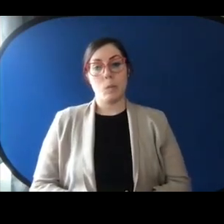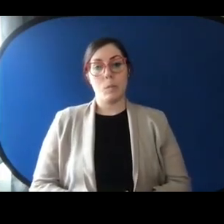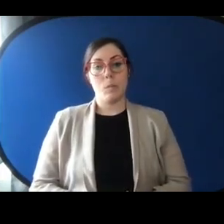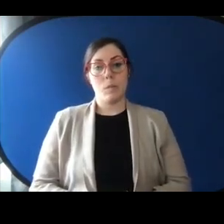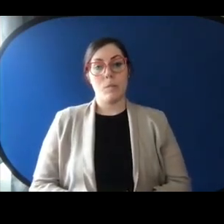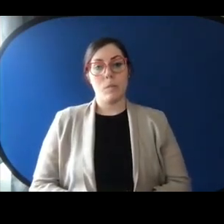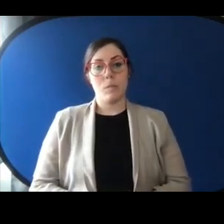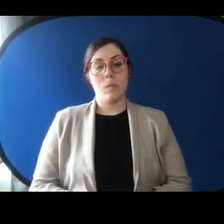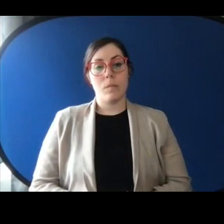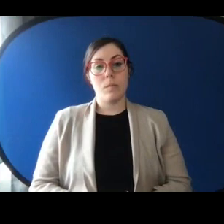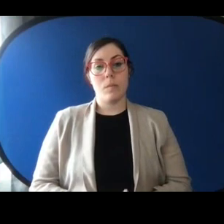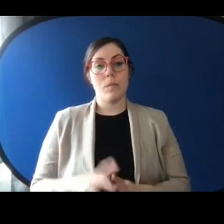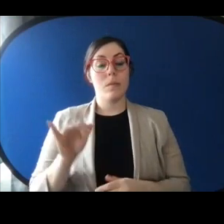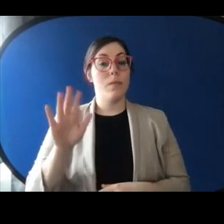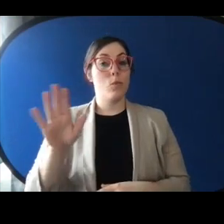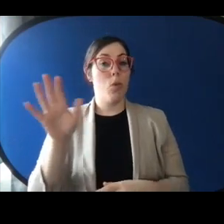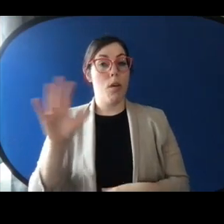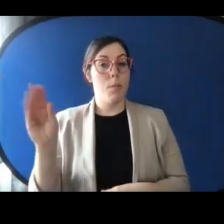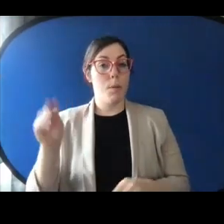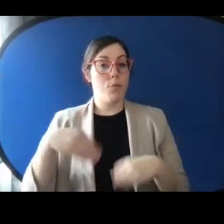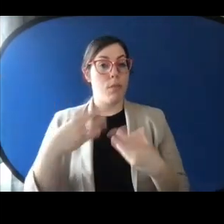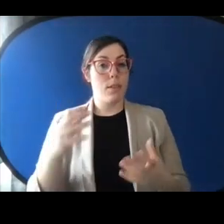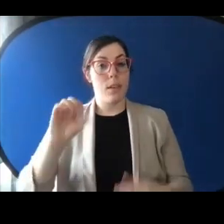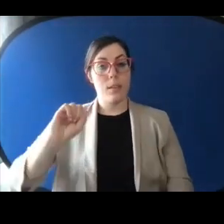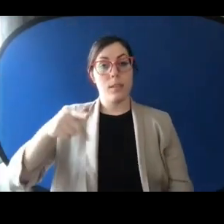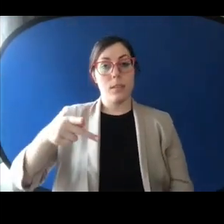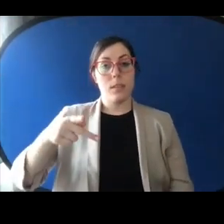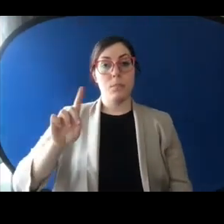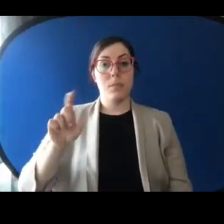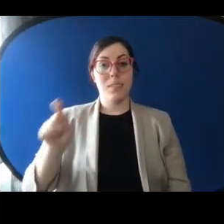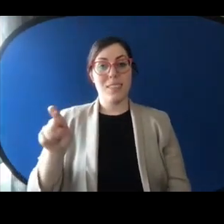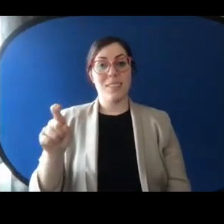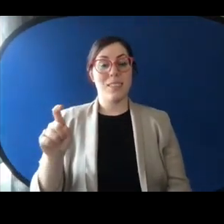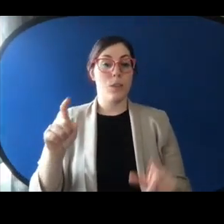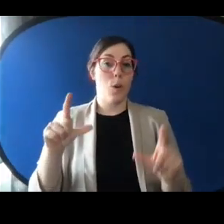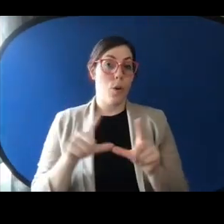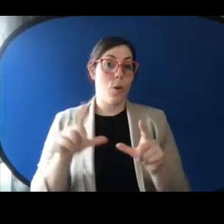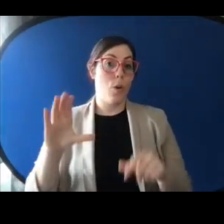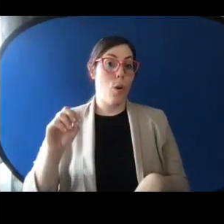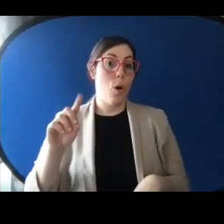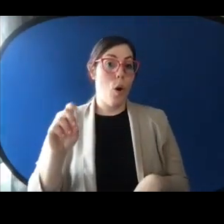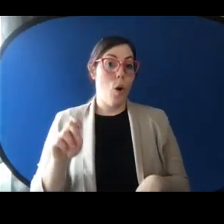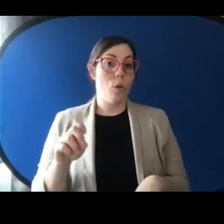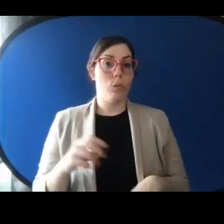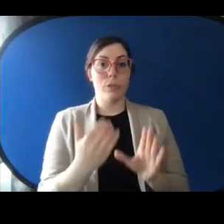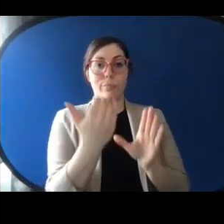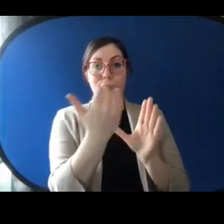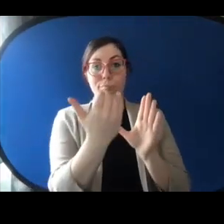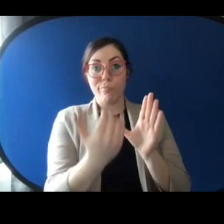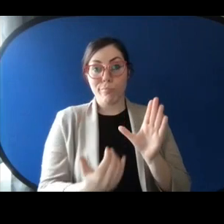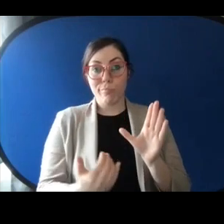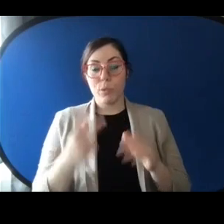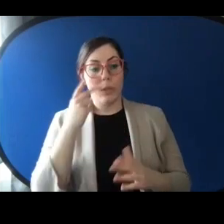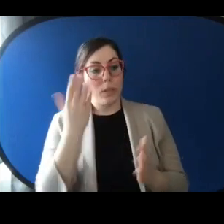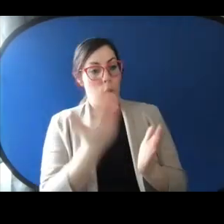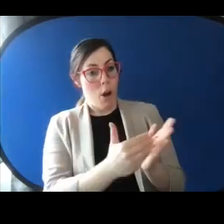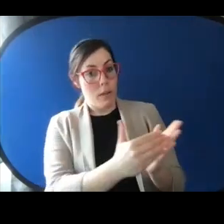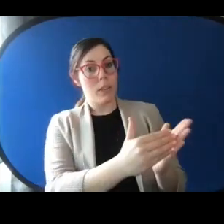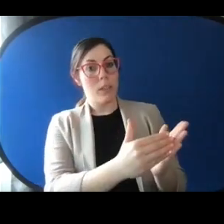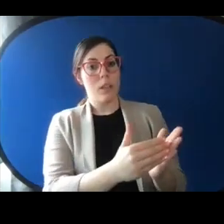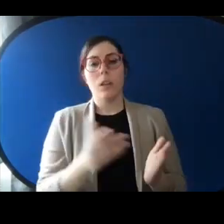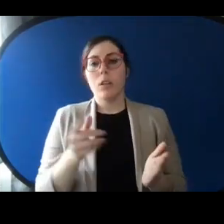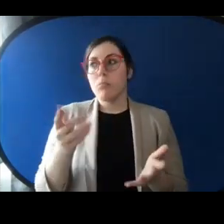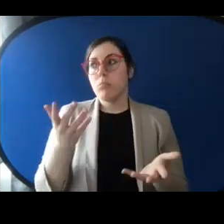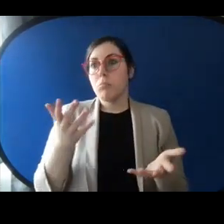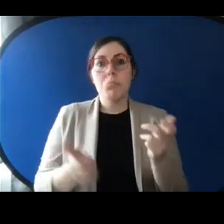So when your provider gives you a Speedix license code, you've got some data, you've got one of these licenses here. are the ones we keep seeing. You're pretty much done